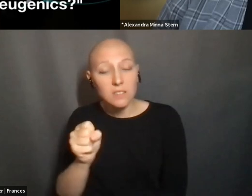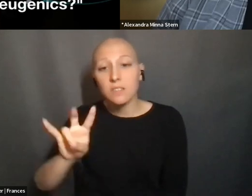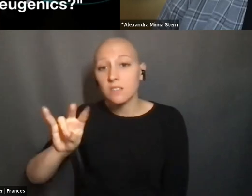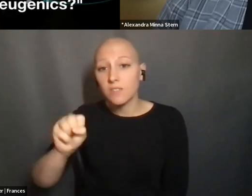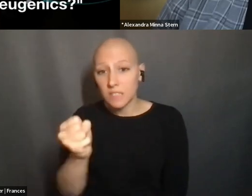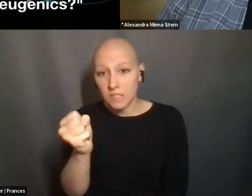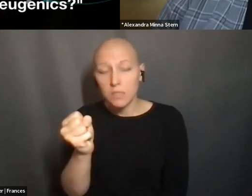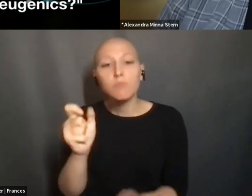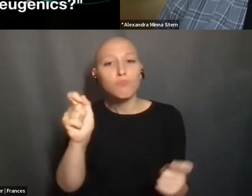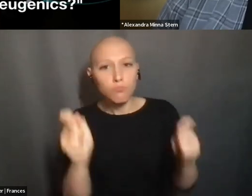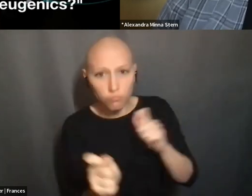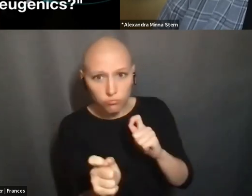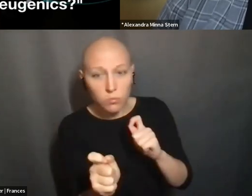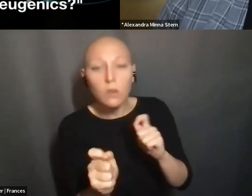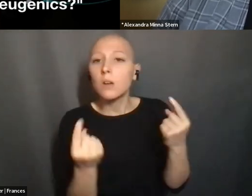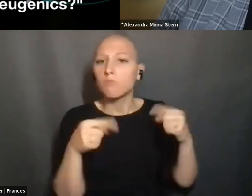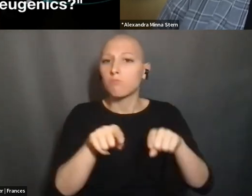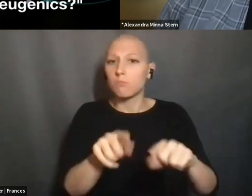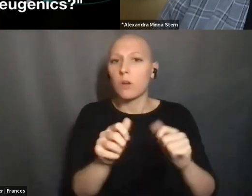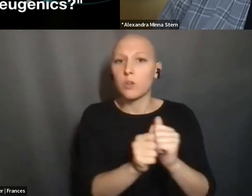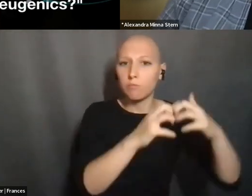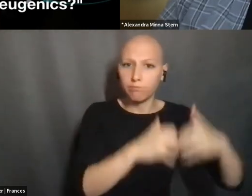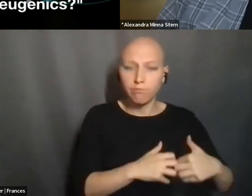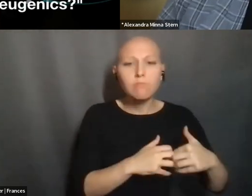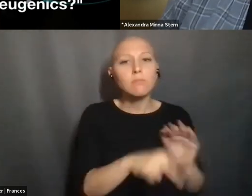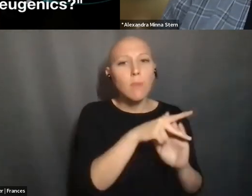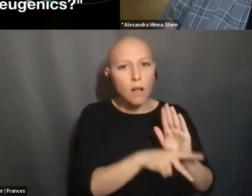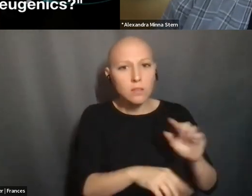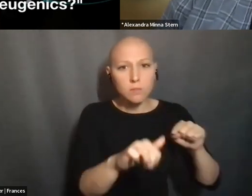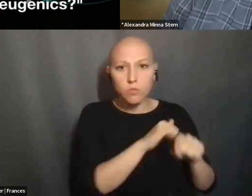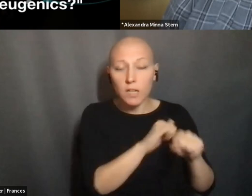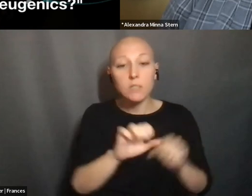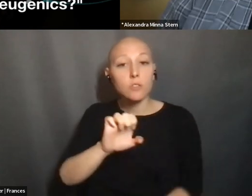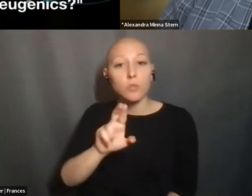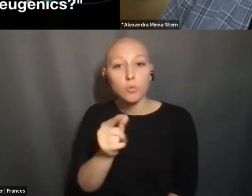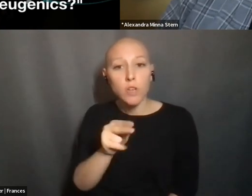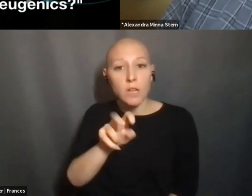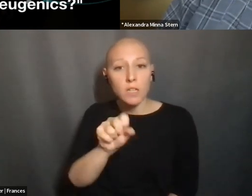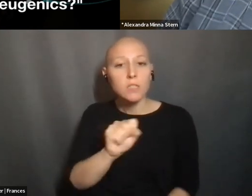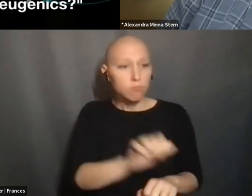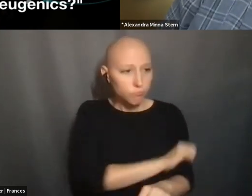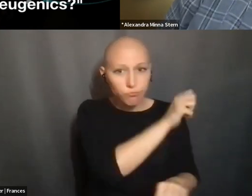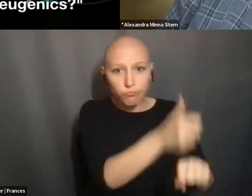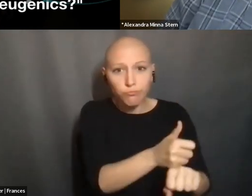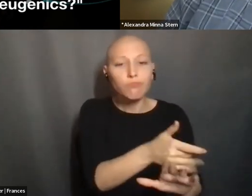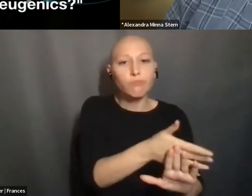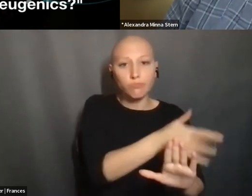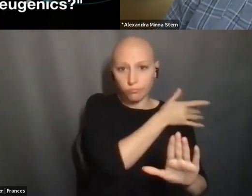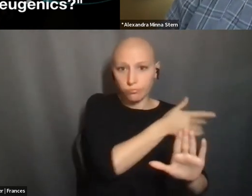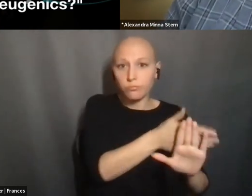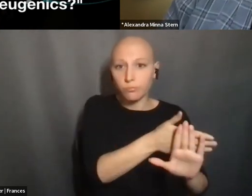DISMANTLING OF SOME OF THE KEY POLICIES AND PRACTICES THAT EGENICS HAD CONGEALED IN THE U.S. IN THE DECADES PRIOR.